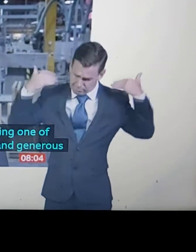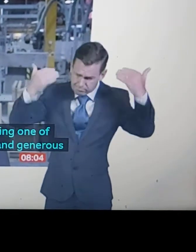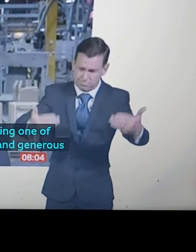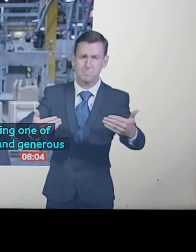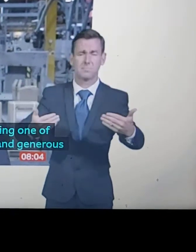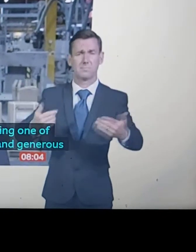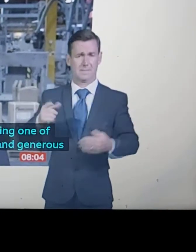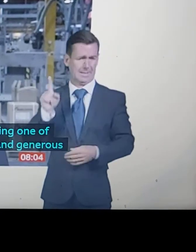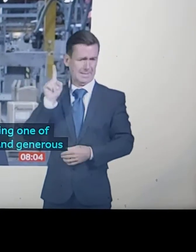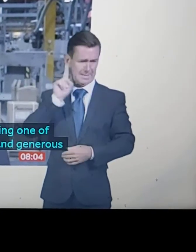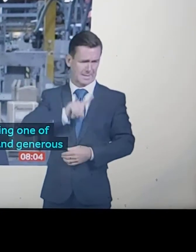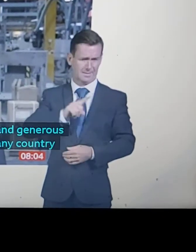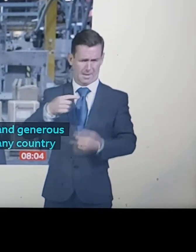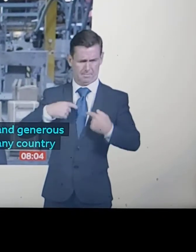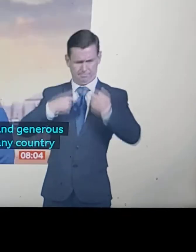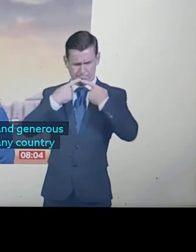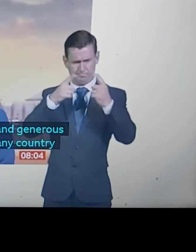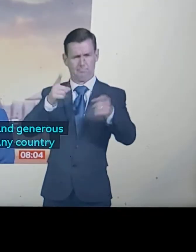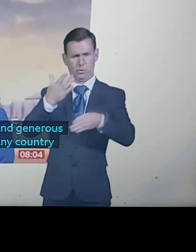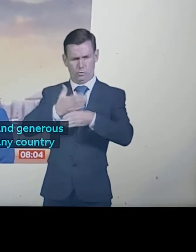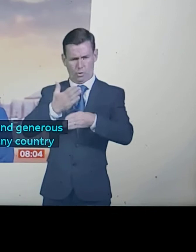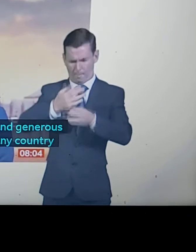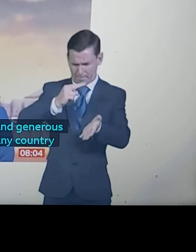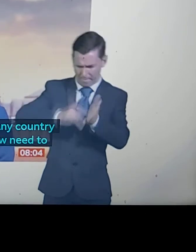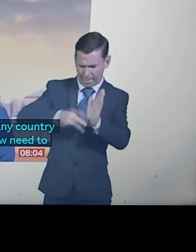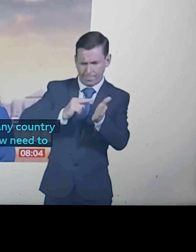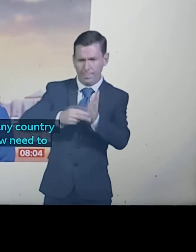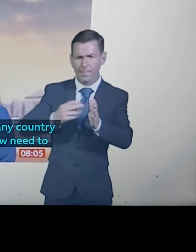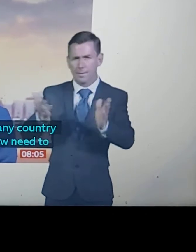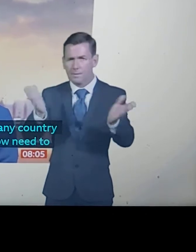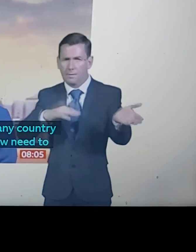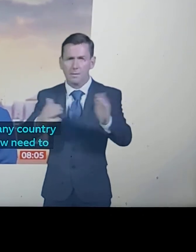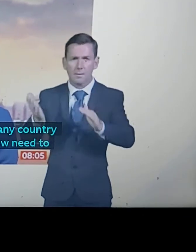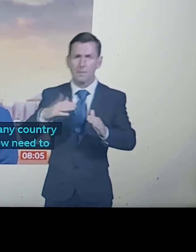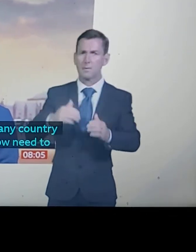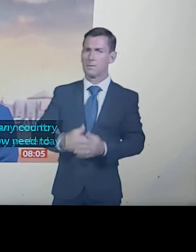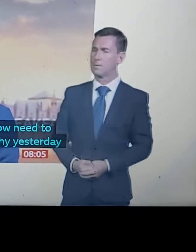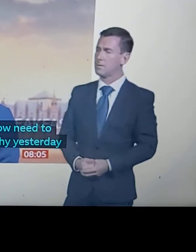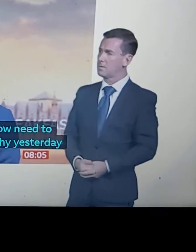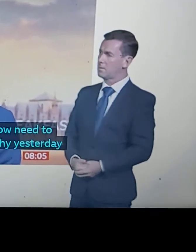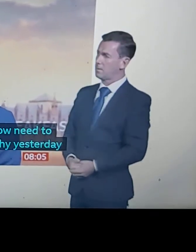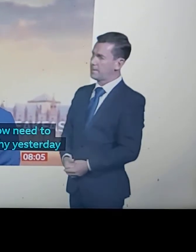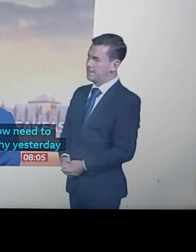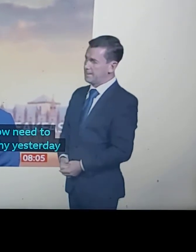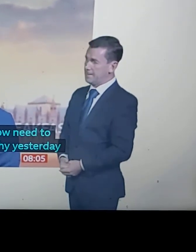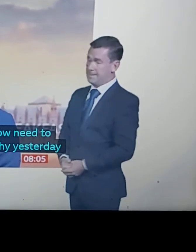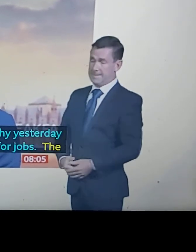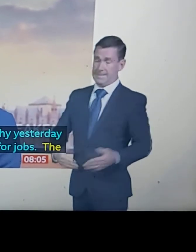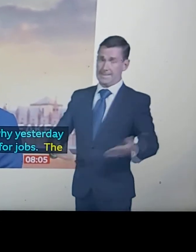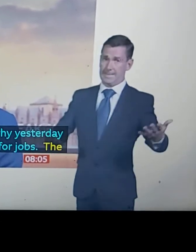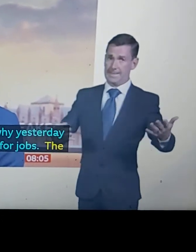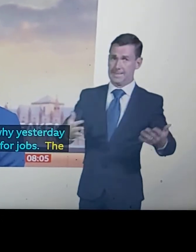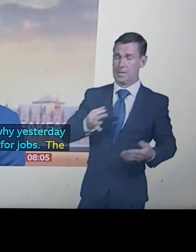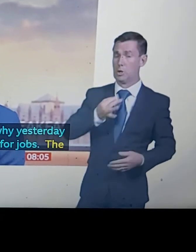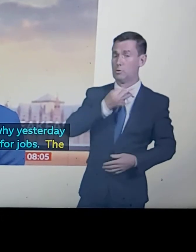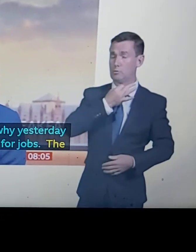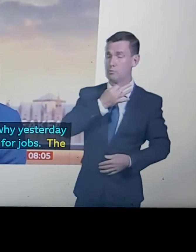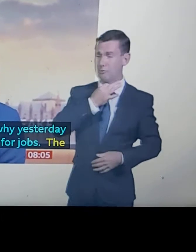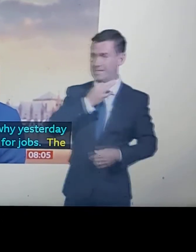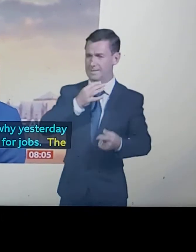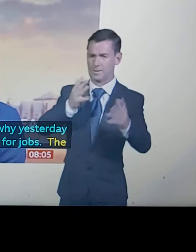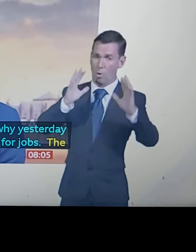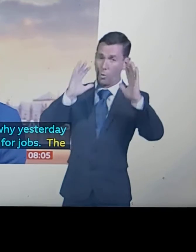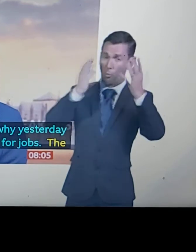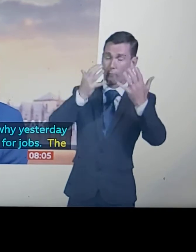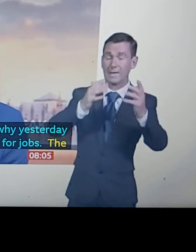we announced our plan for jobs. The big fear, the big risk, of course, is mass unemployment, and that is where